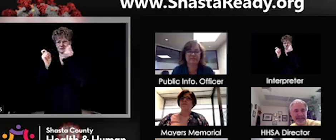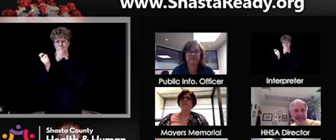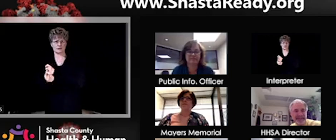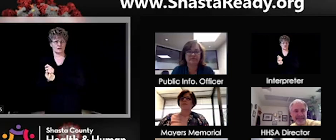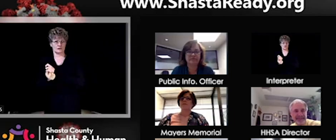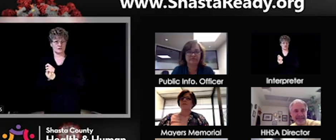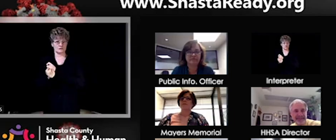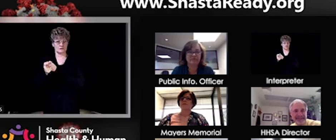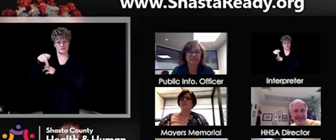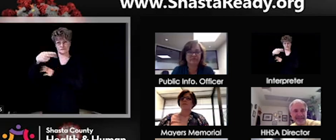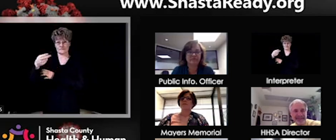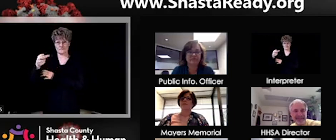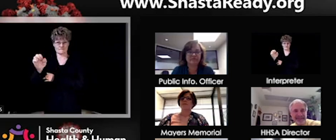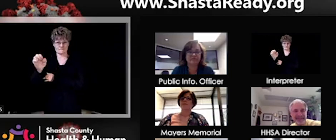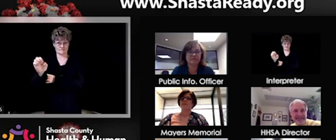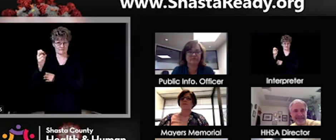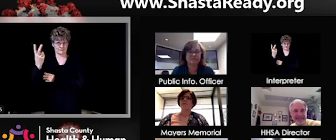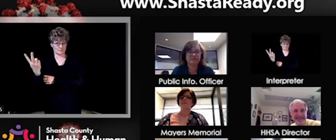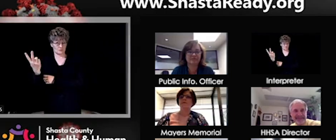Okay.